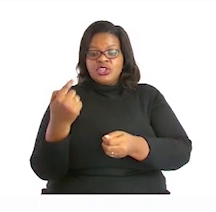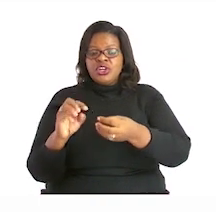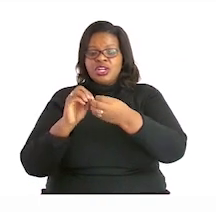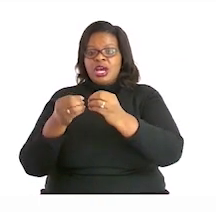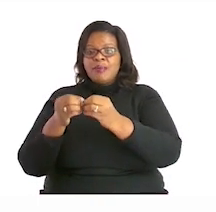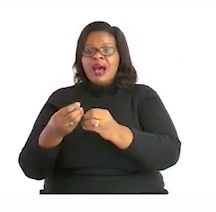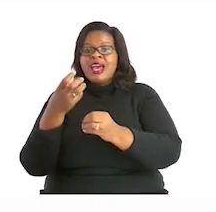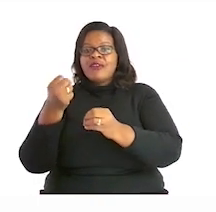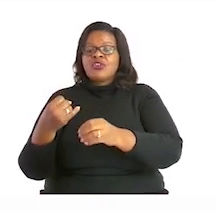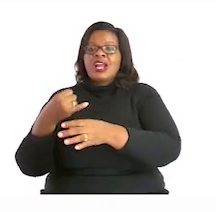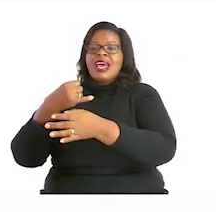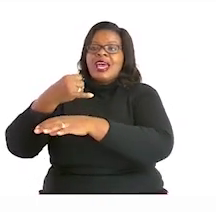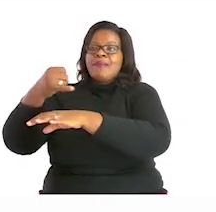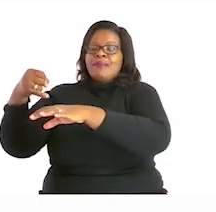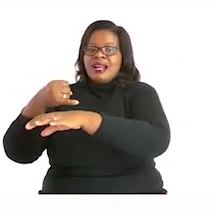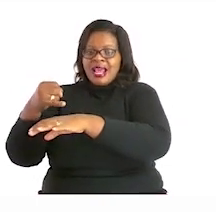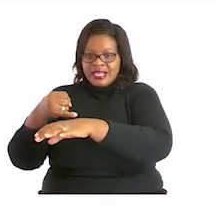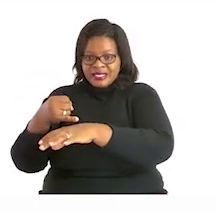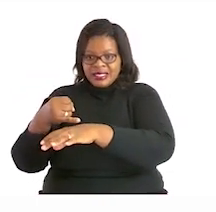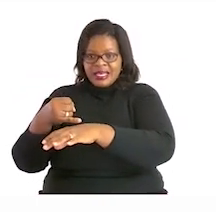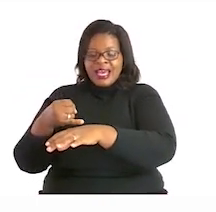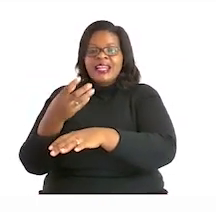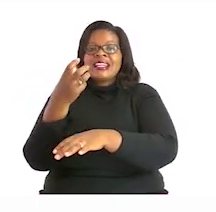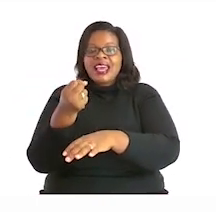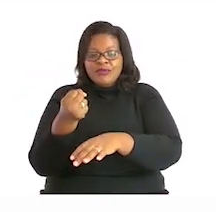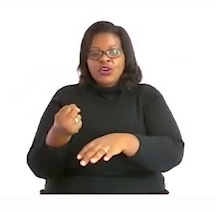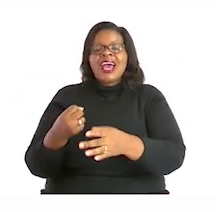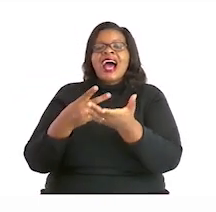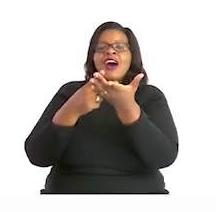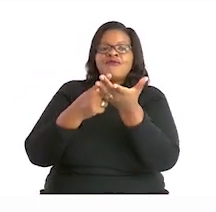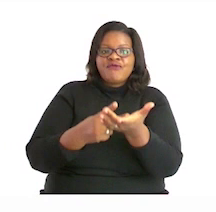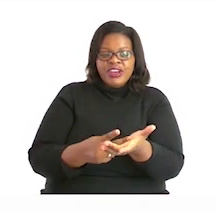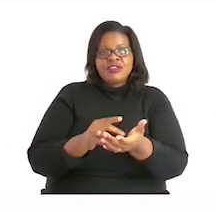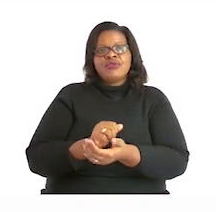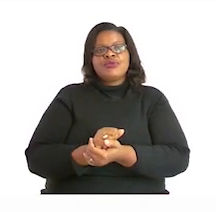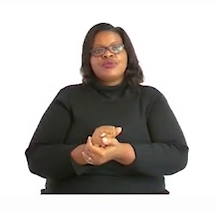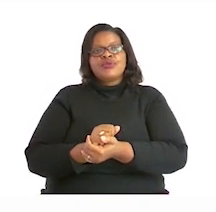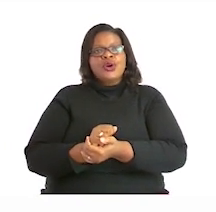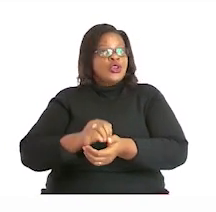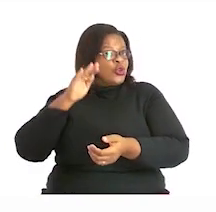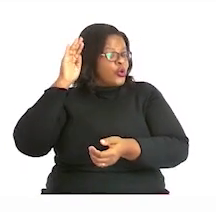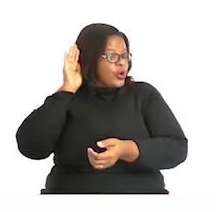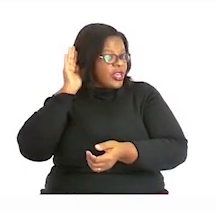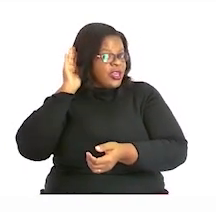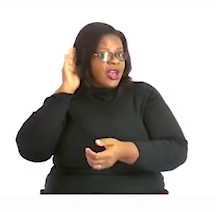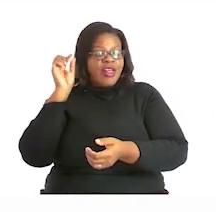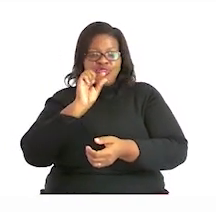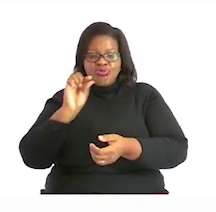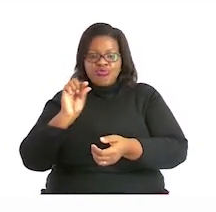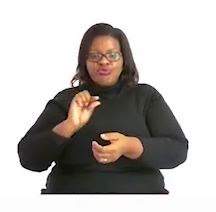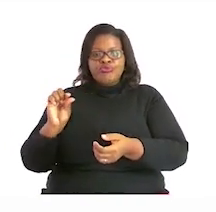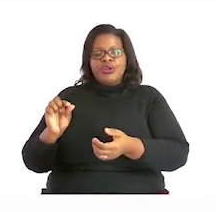place and a specific value. Now, you will hear the word place